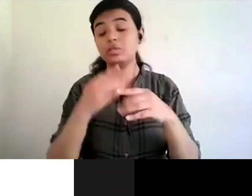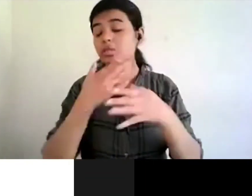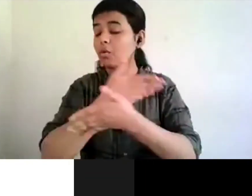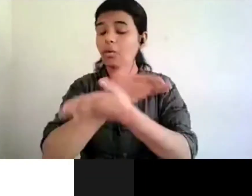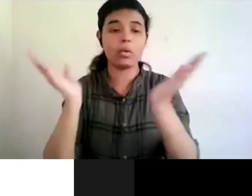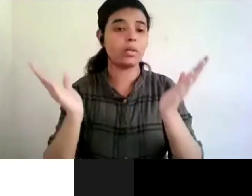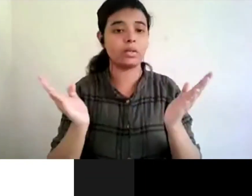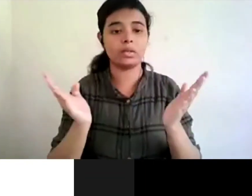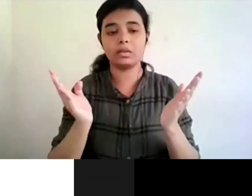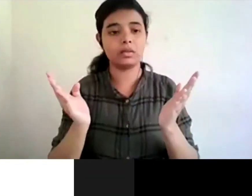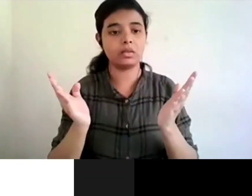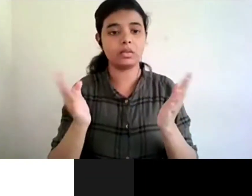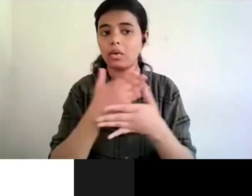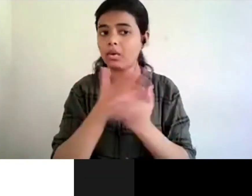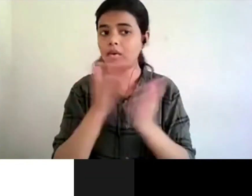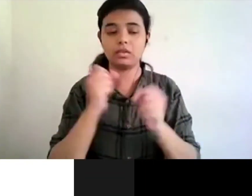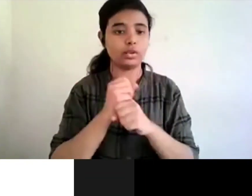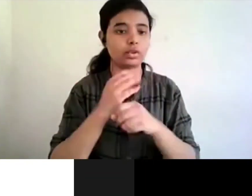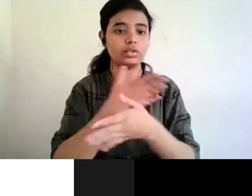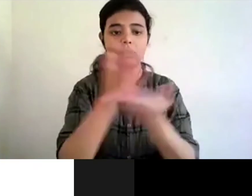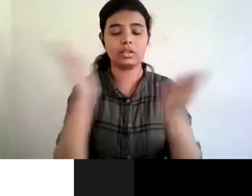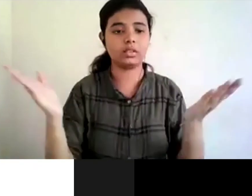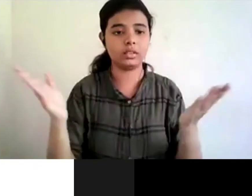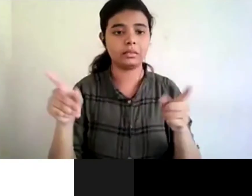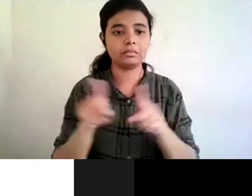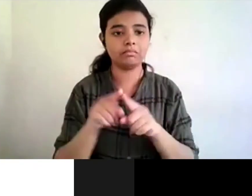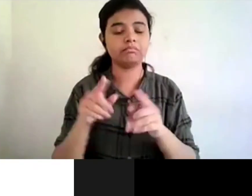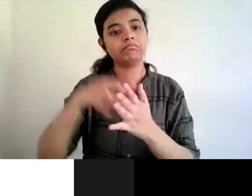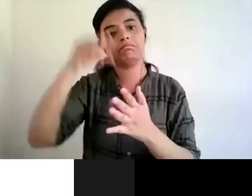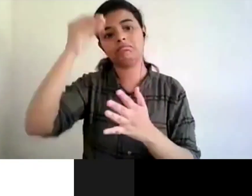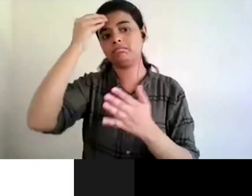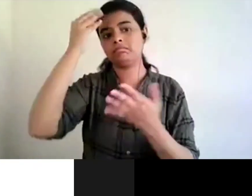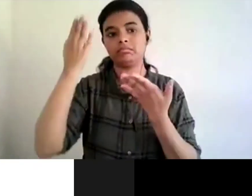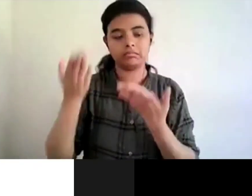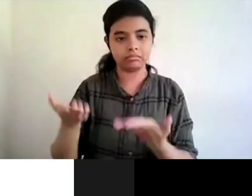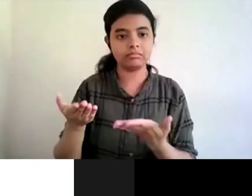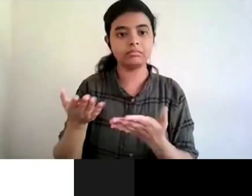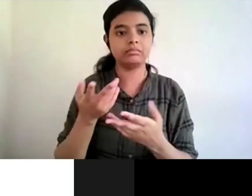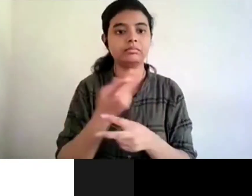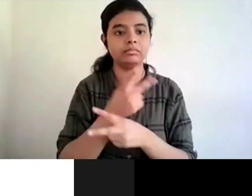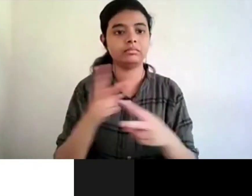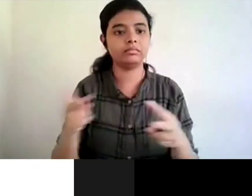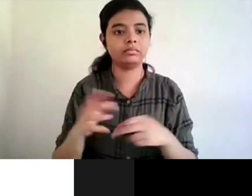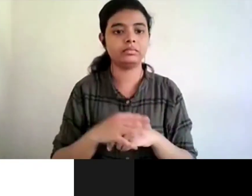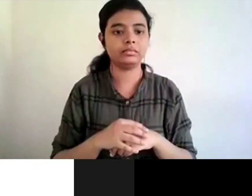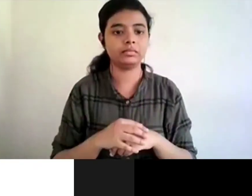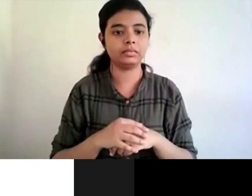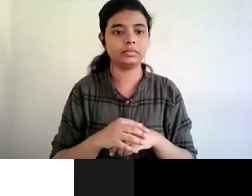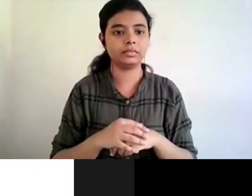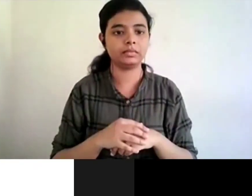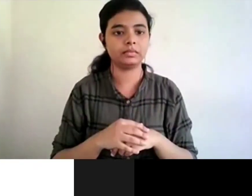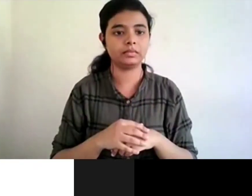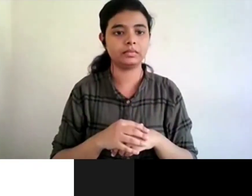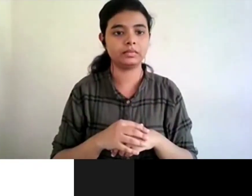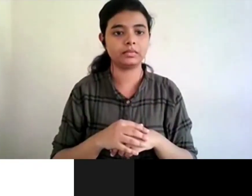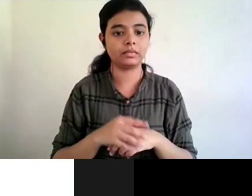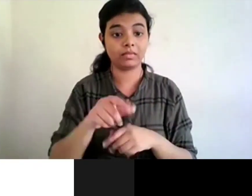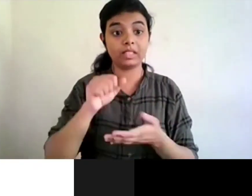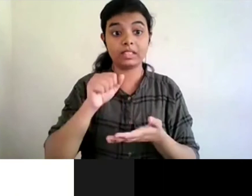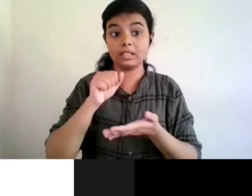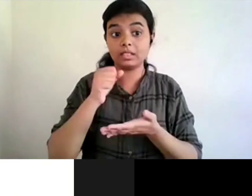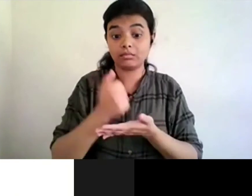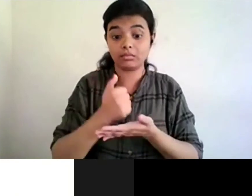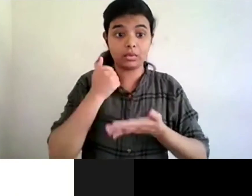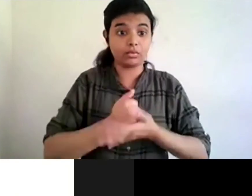of us right uh and this is how we can learn from discipline so uh i and this copyright issue